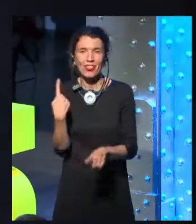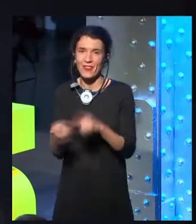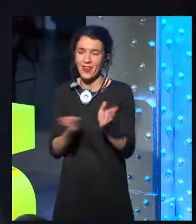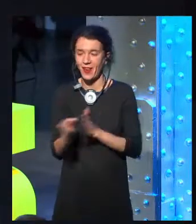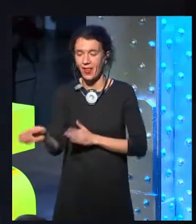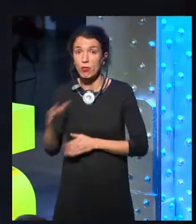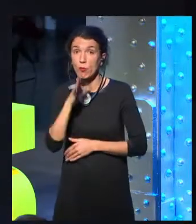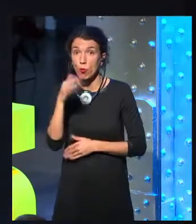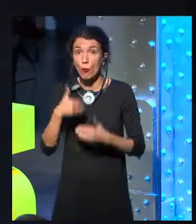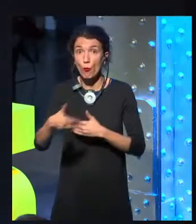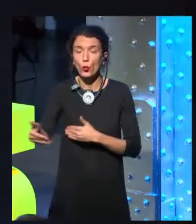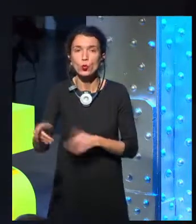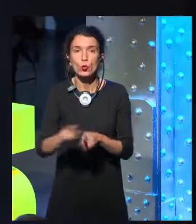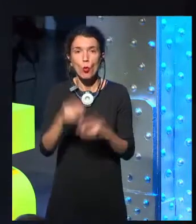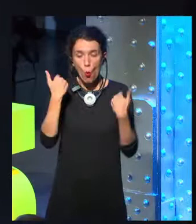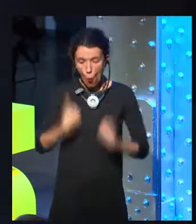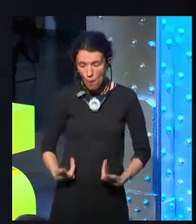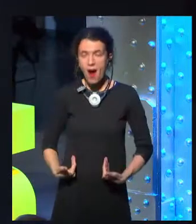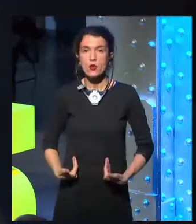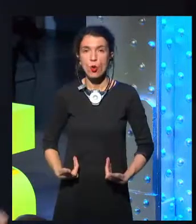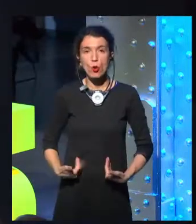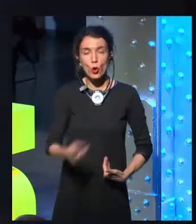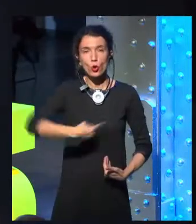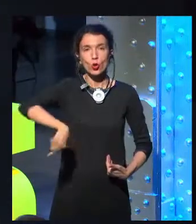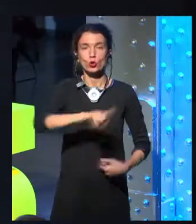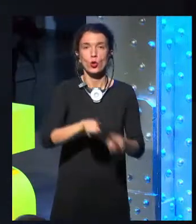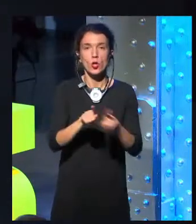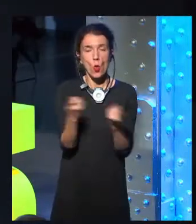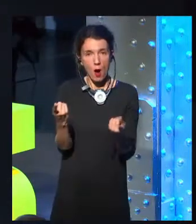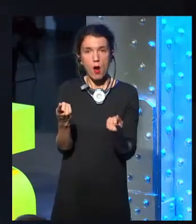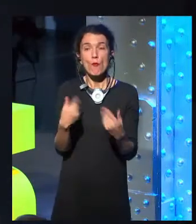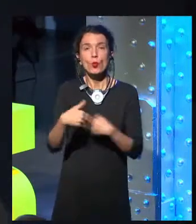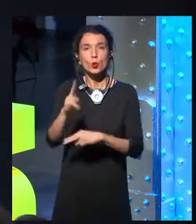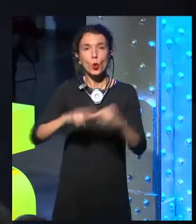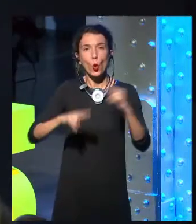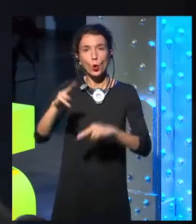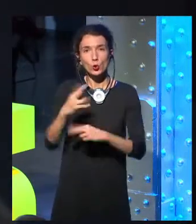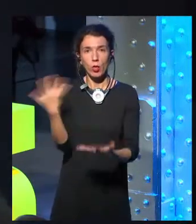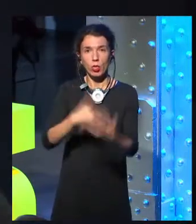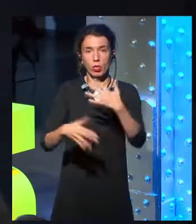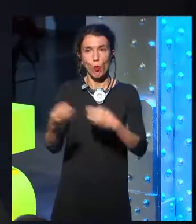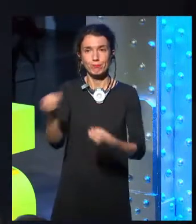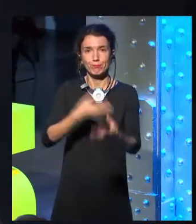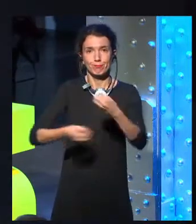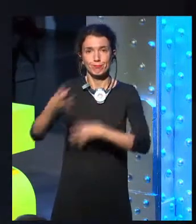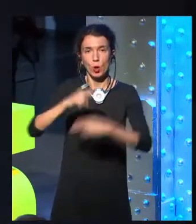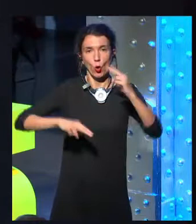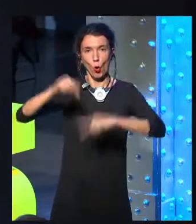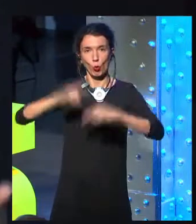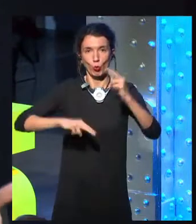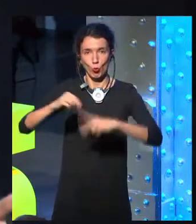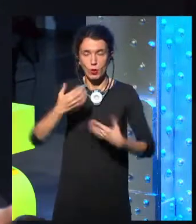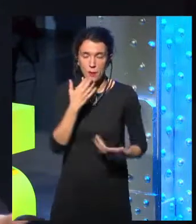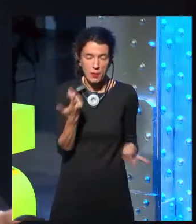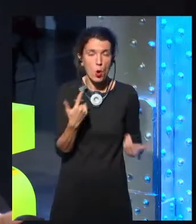for certain types of technologies to take over, but we have to remember that utopia or dystopia, utopia is an ironic word that